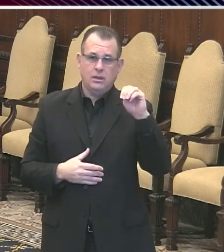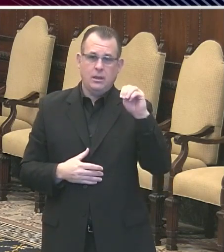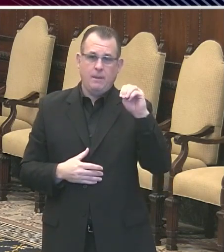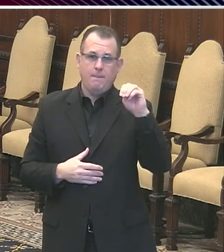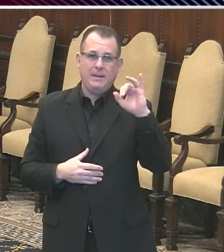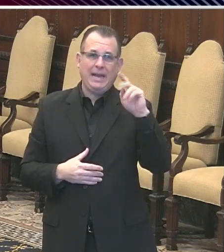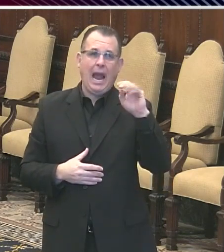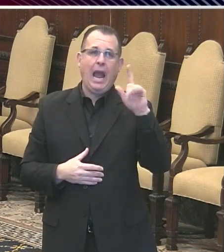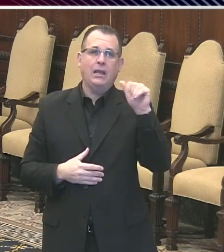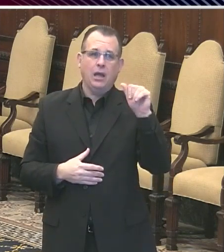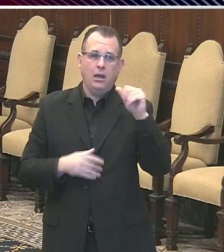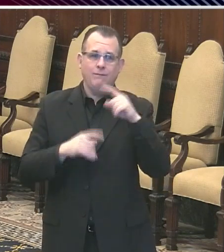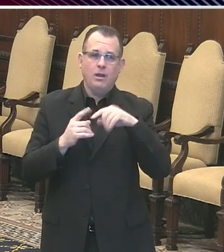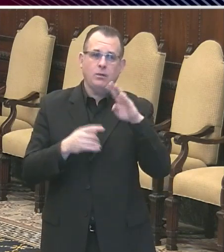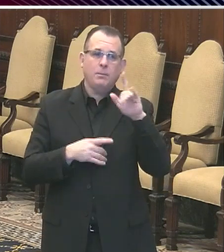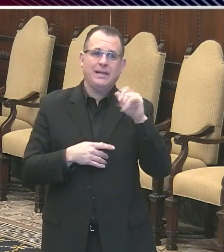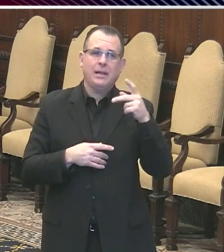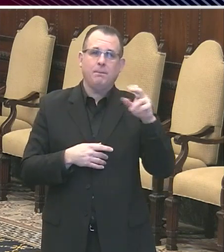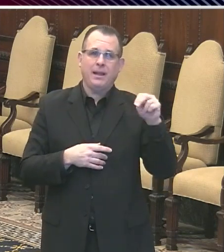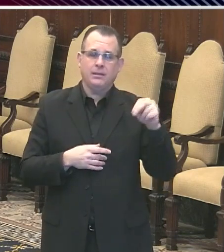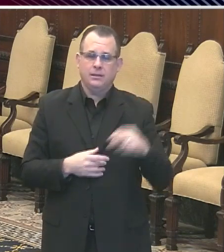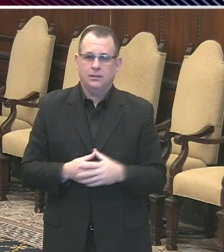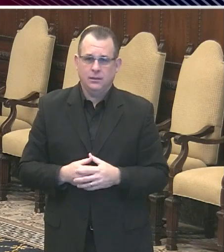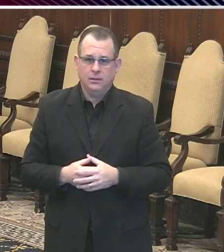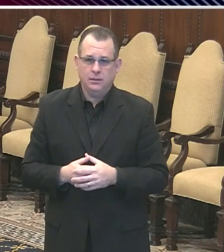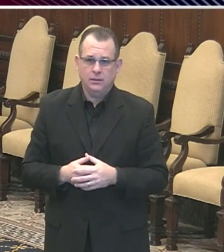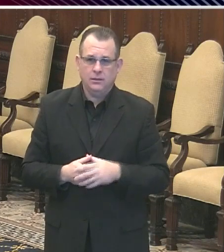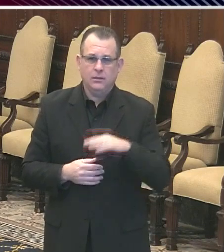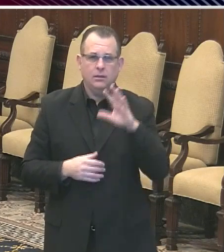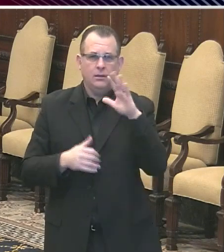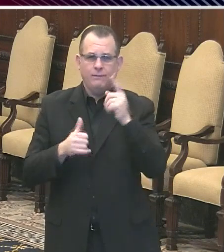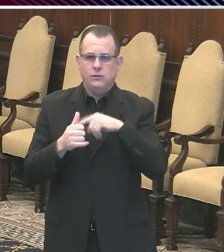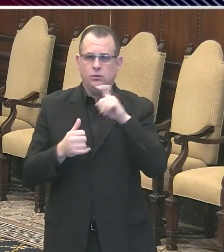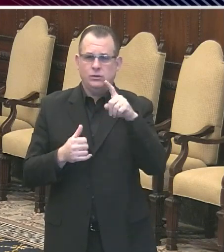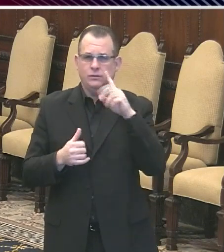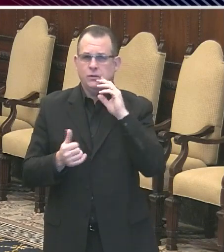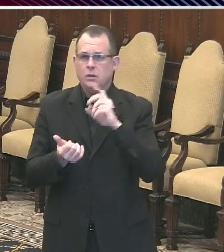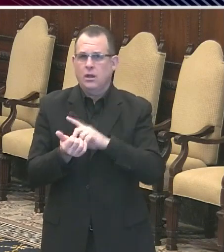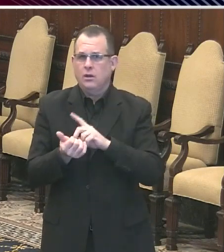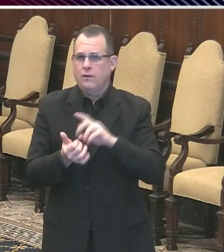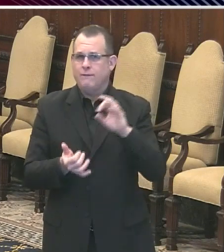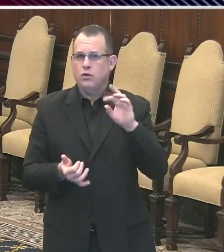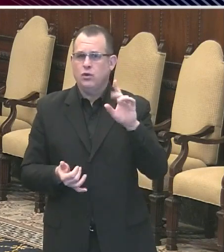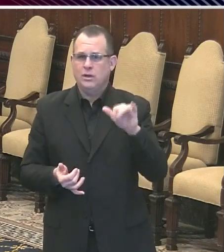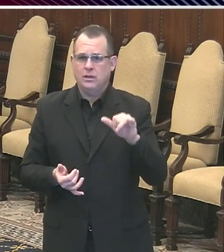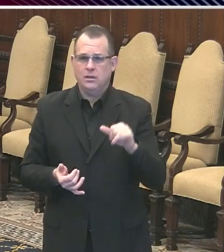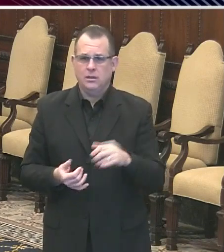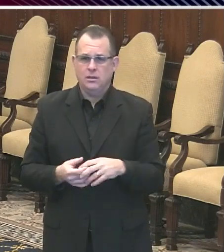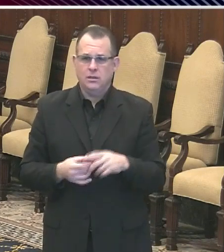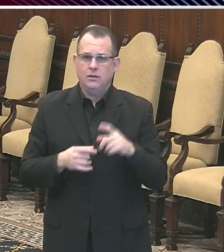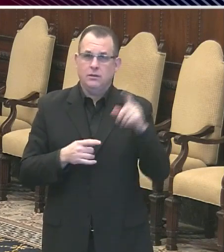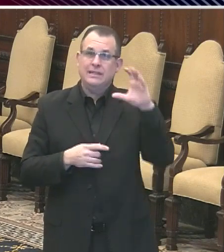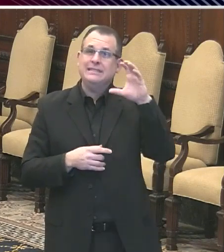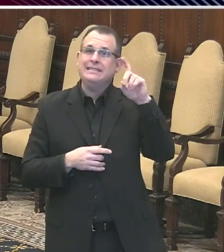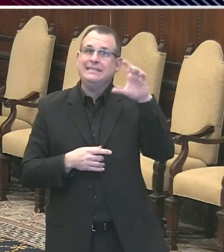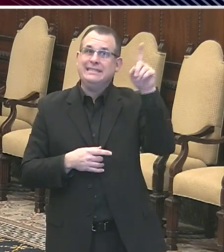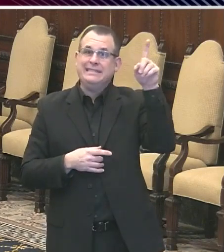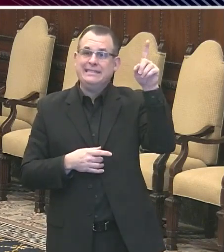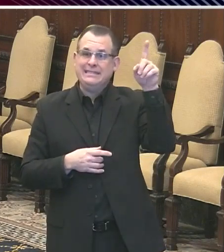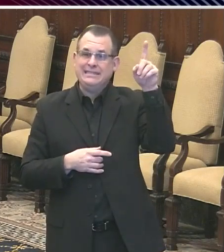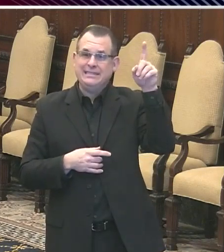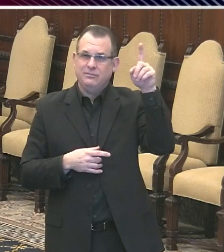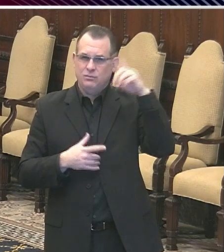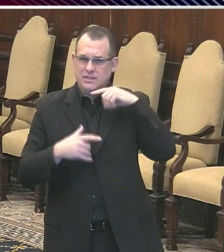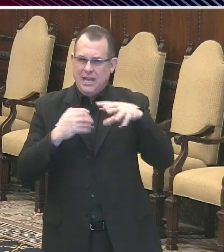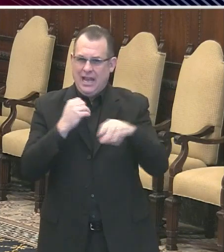everybody. I think my first question is for Dr. Farley. The CDC, as I'm sure you saw, added some new symptoms,